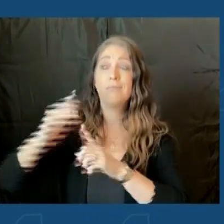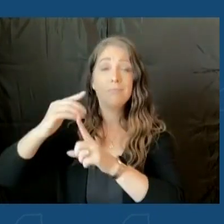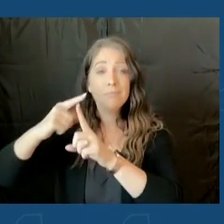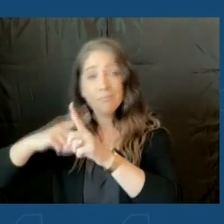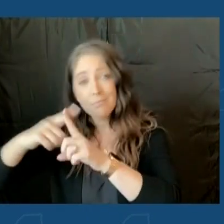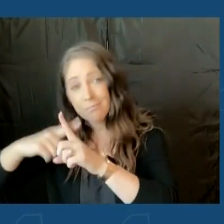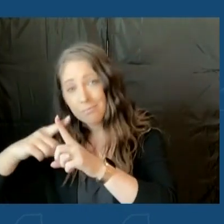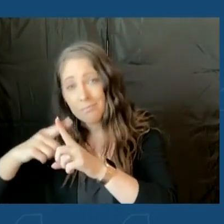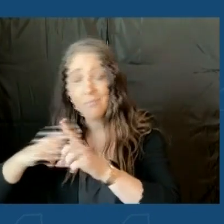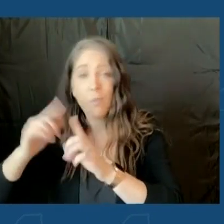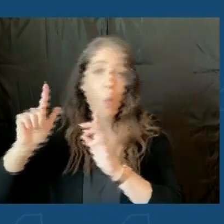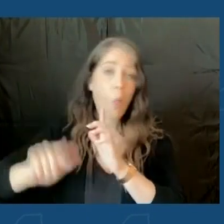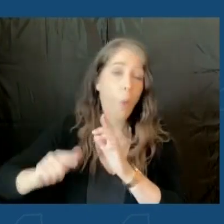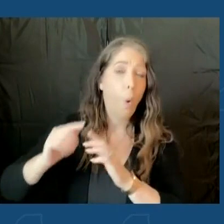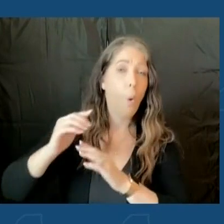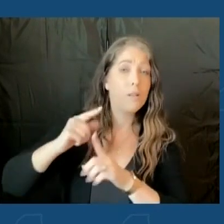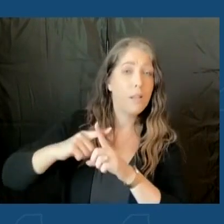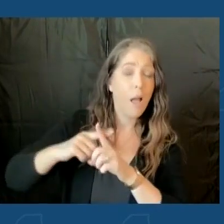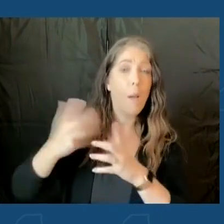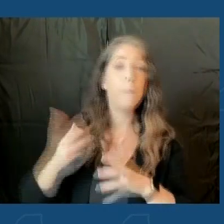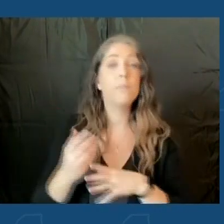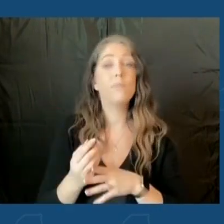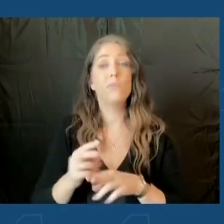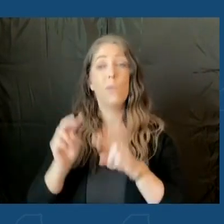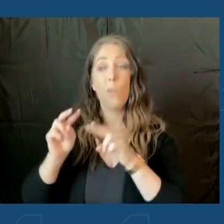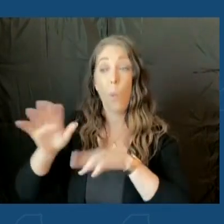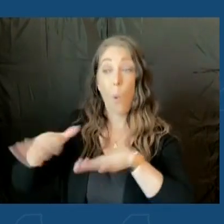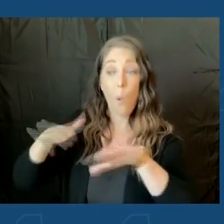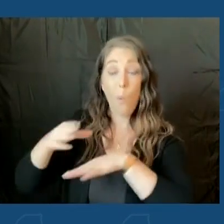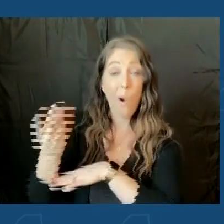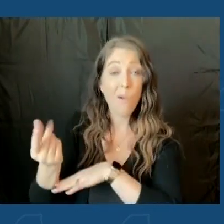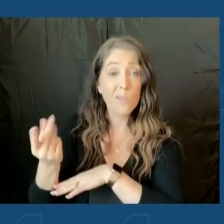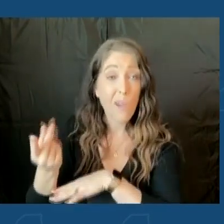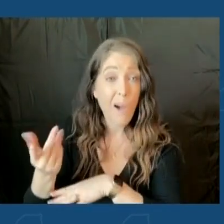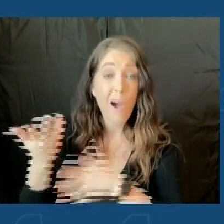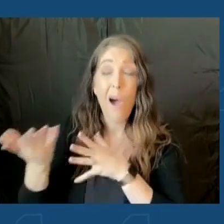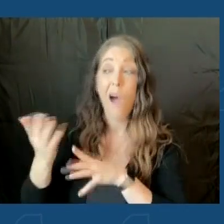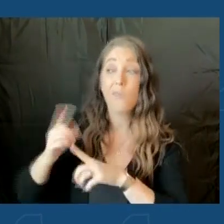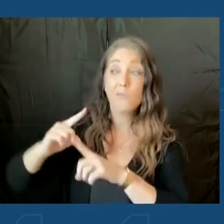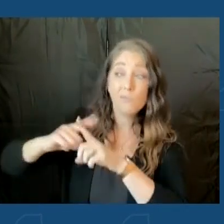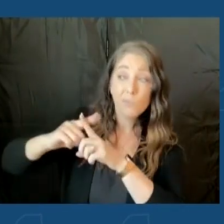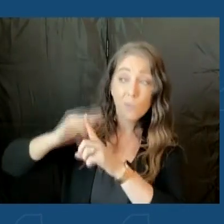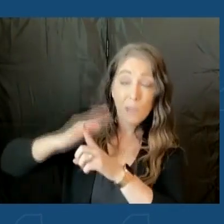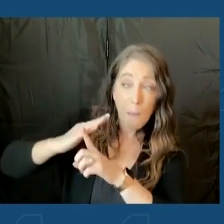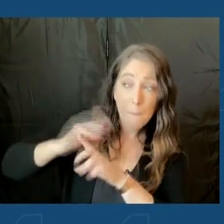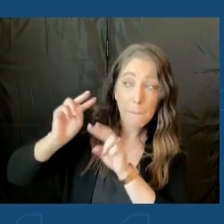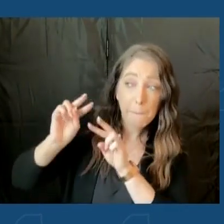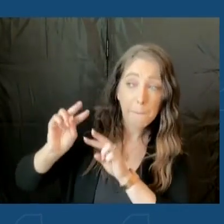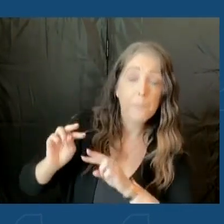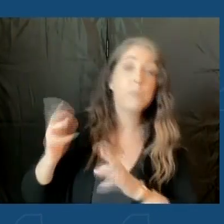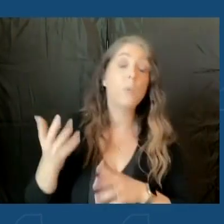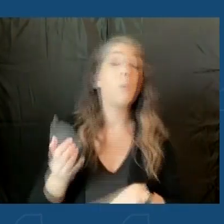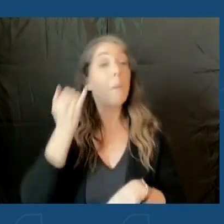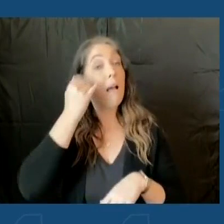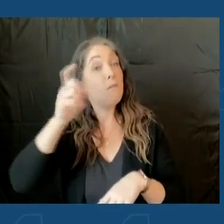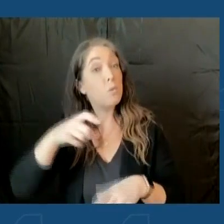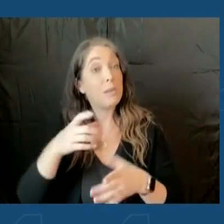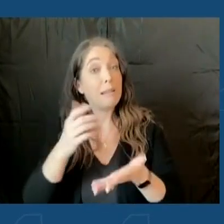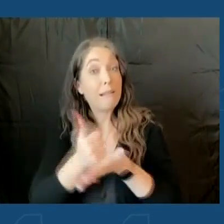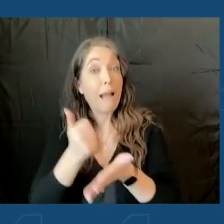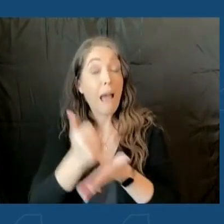So just look out for everybody. But if you need, if you have anybody who needs help, make sure you get hold of our Office of Temporary Assistance